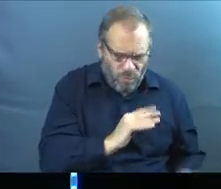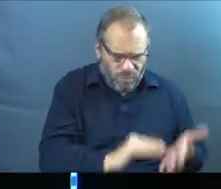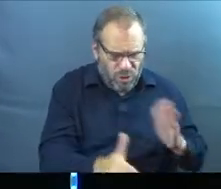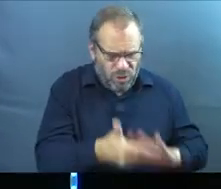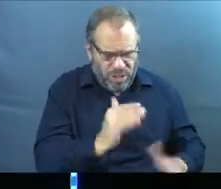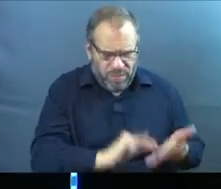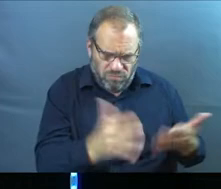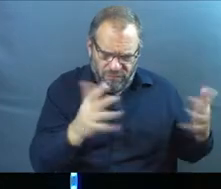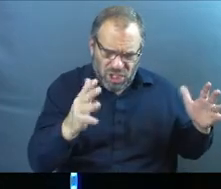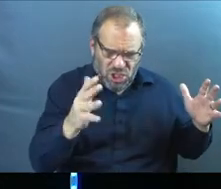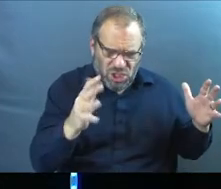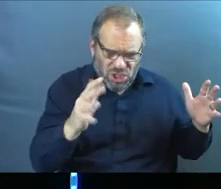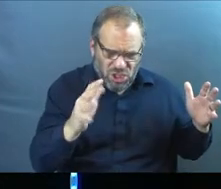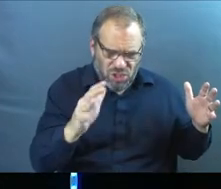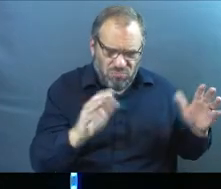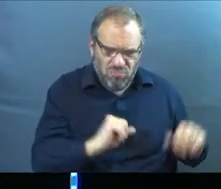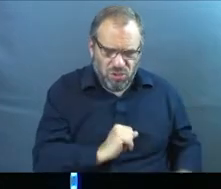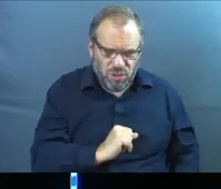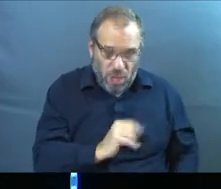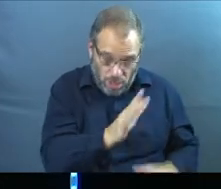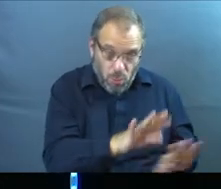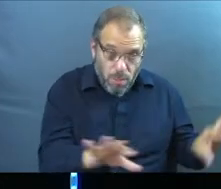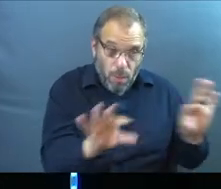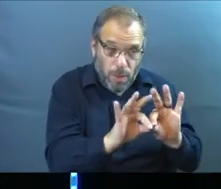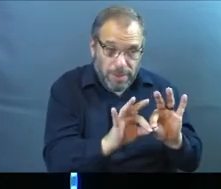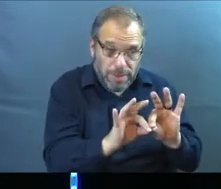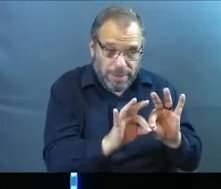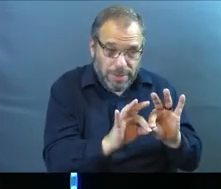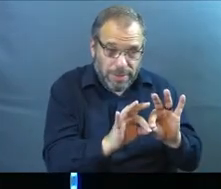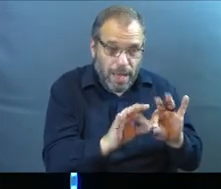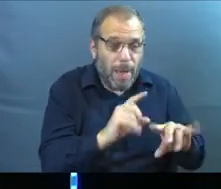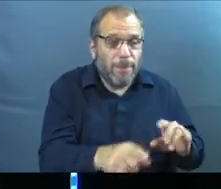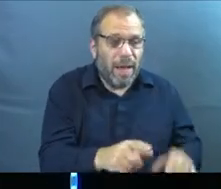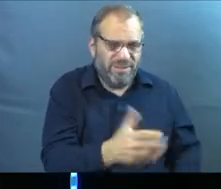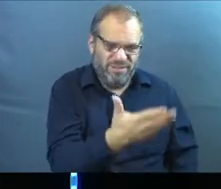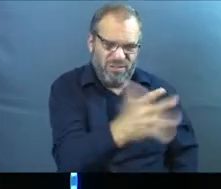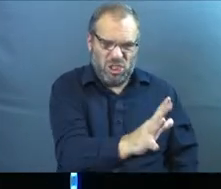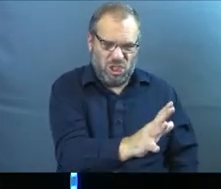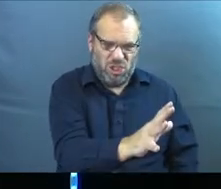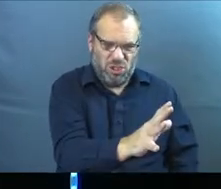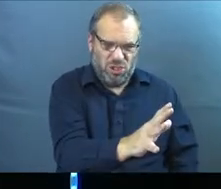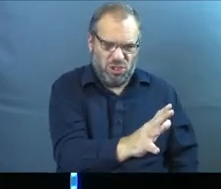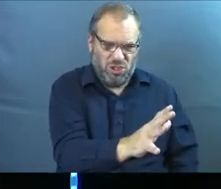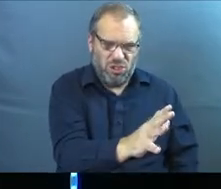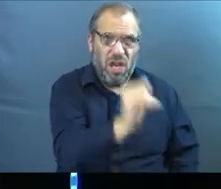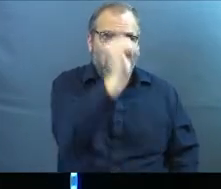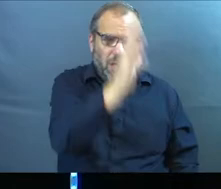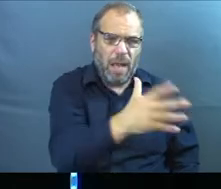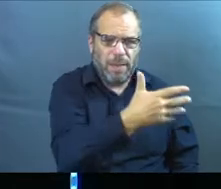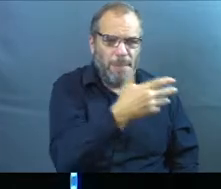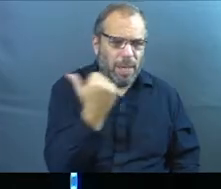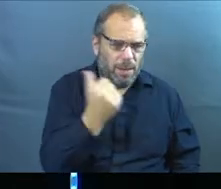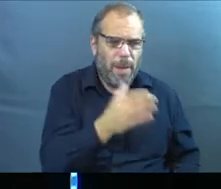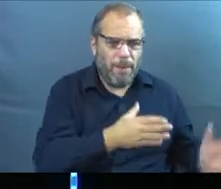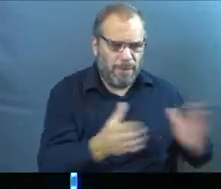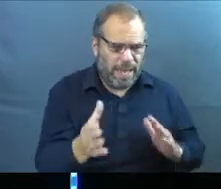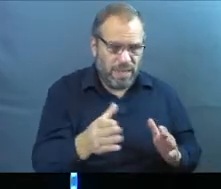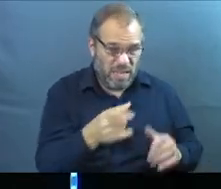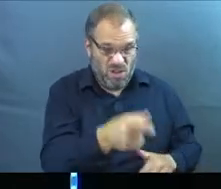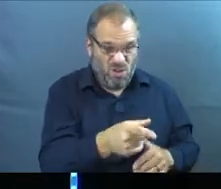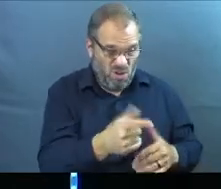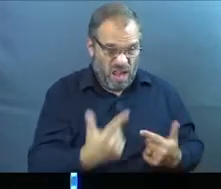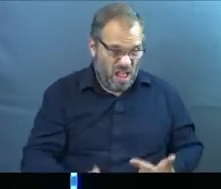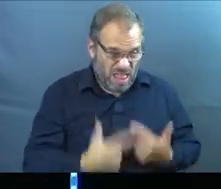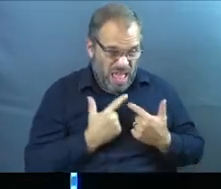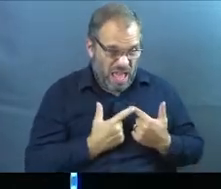forgiven. God still loves you. You're important. But there is more here. God has better. God has more. And the way